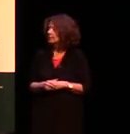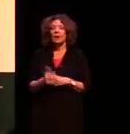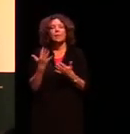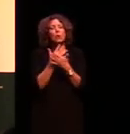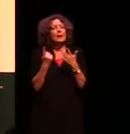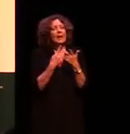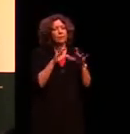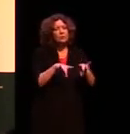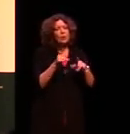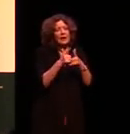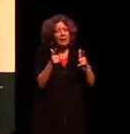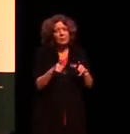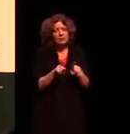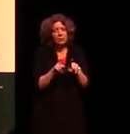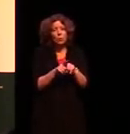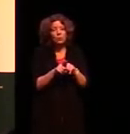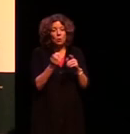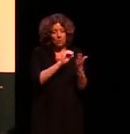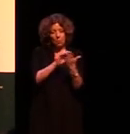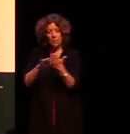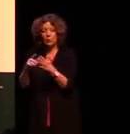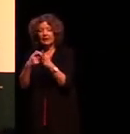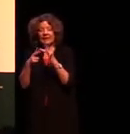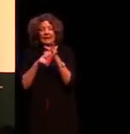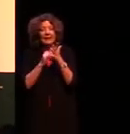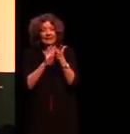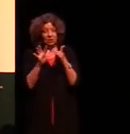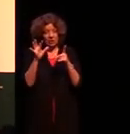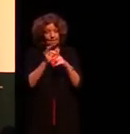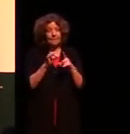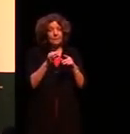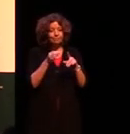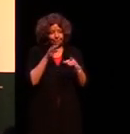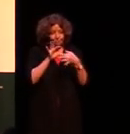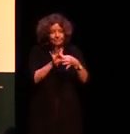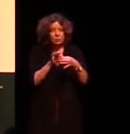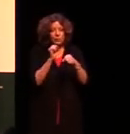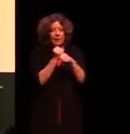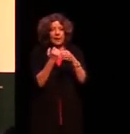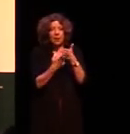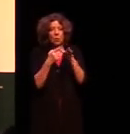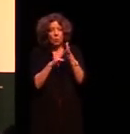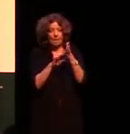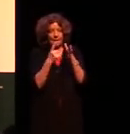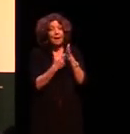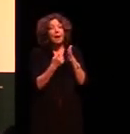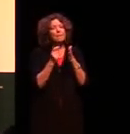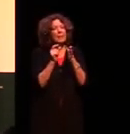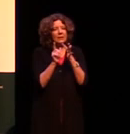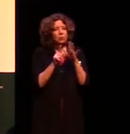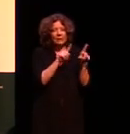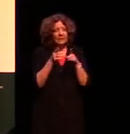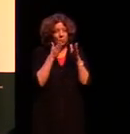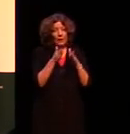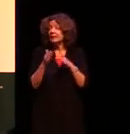are lots of other Australian languages that also encode kinship in their grammar but they do it in different ways to this so here's another example from